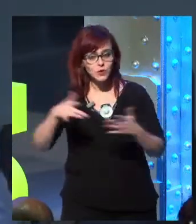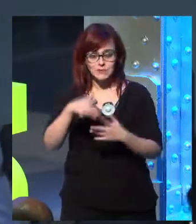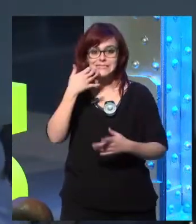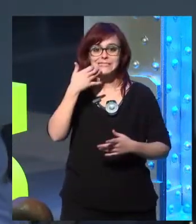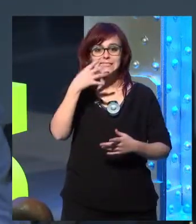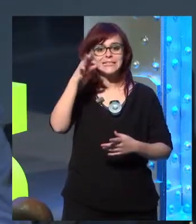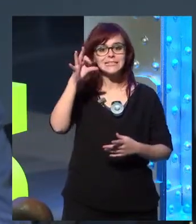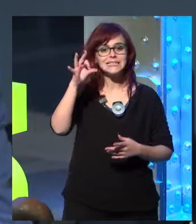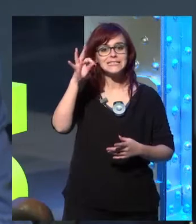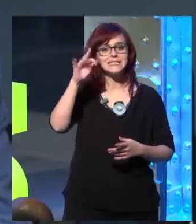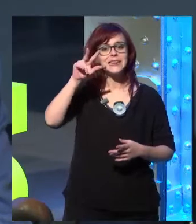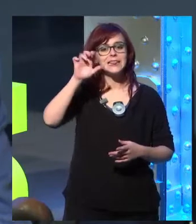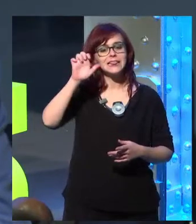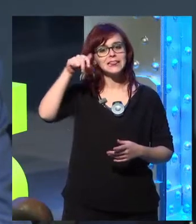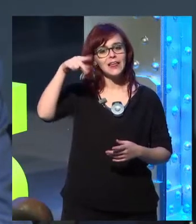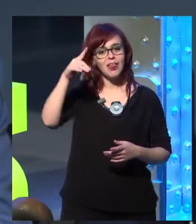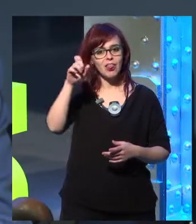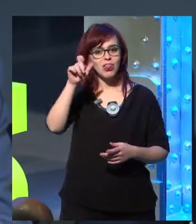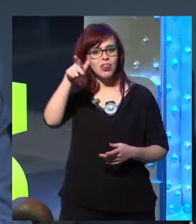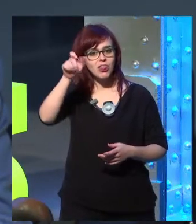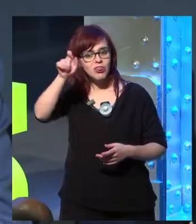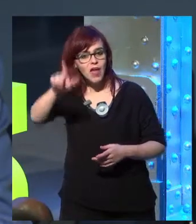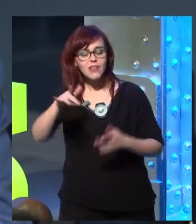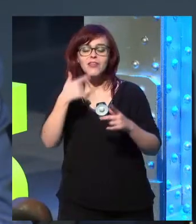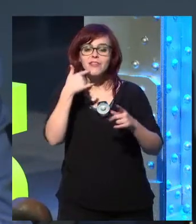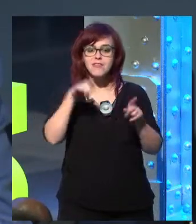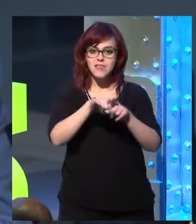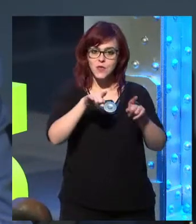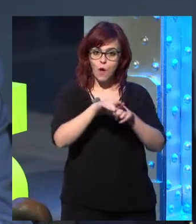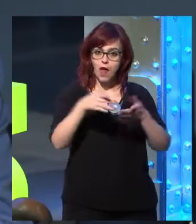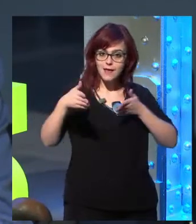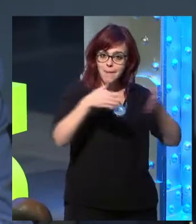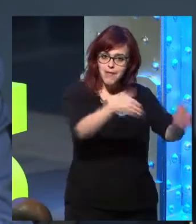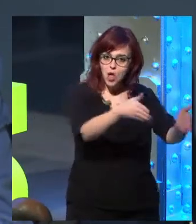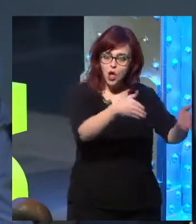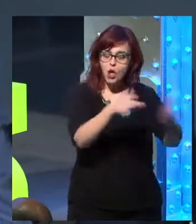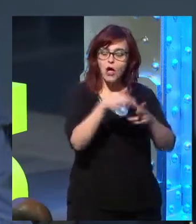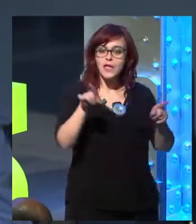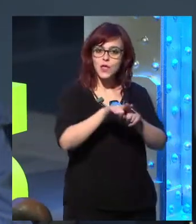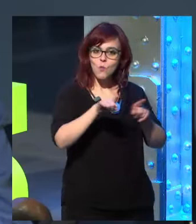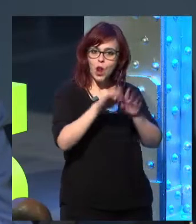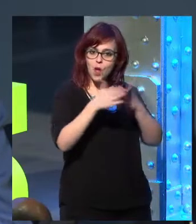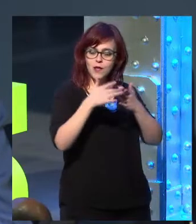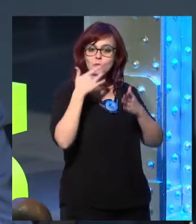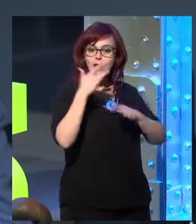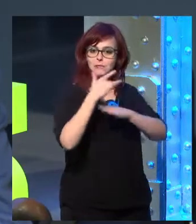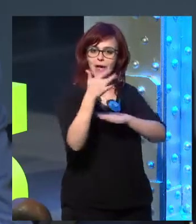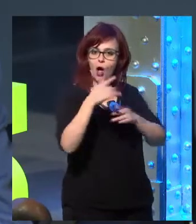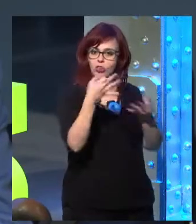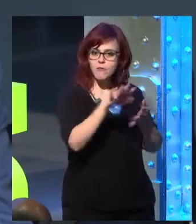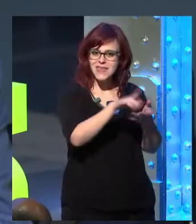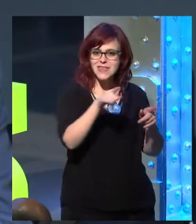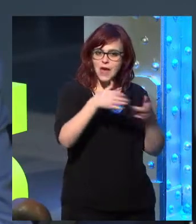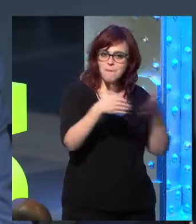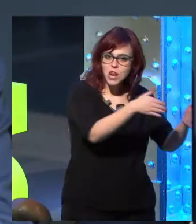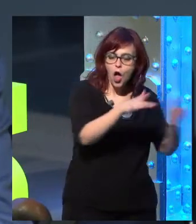affected society. Stendhal said that Novel had to be a mirror during Our Way, this magazine has been a mirror during